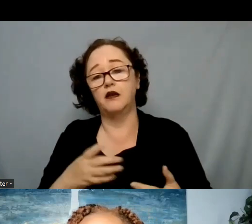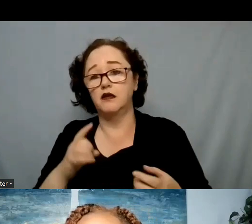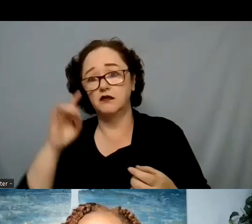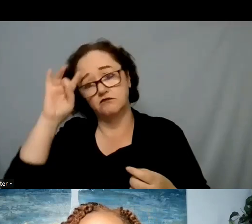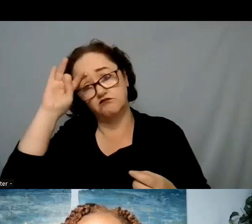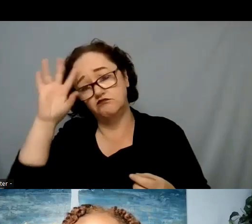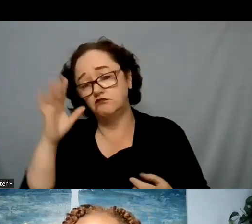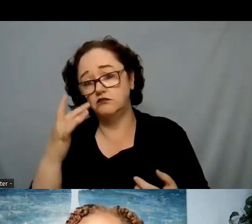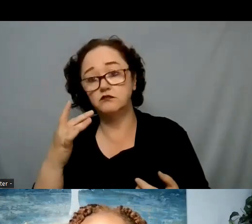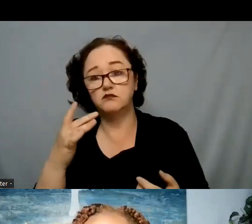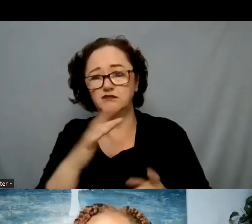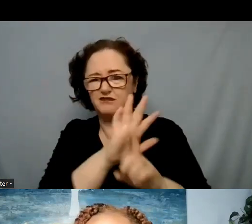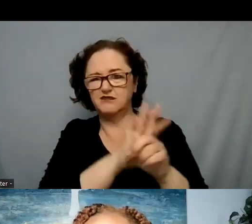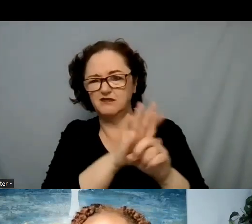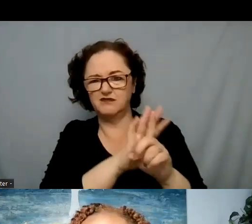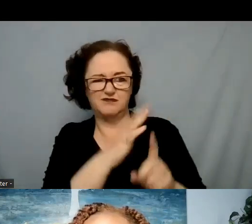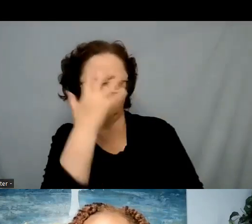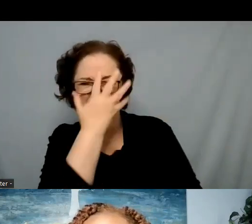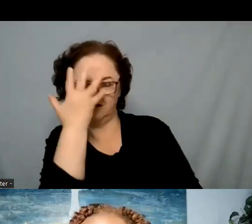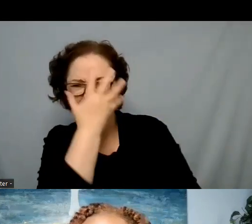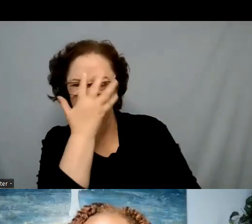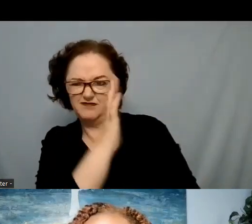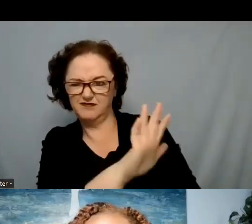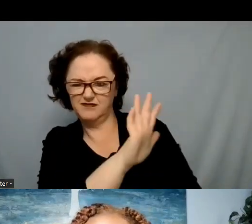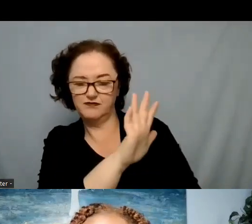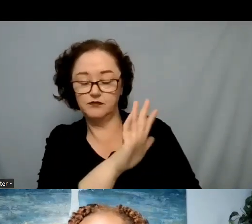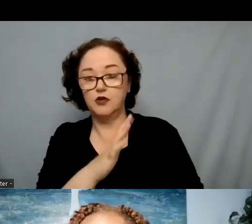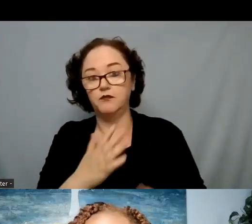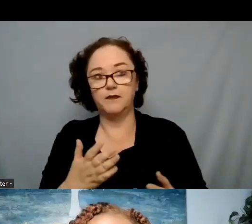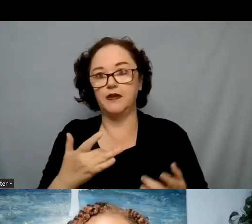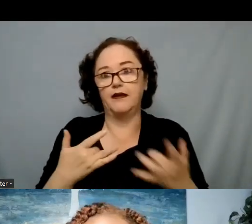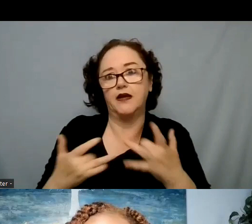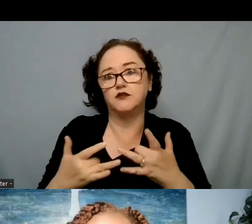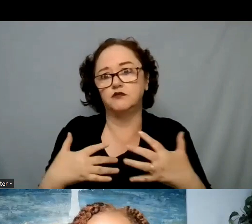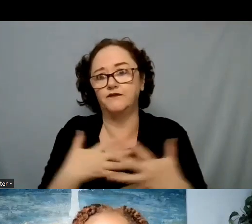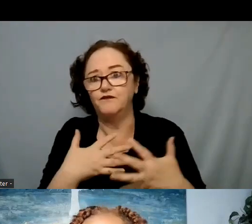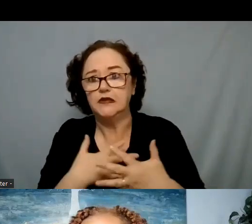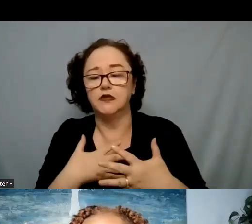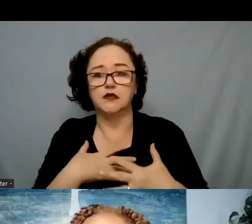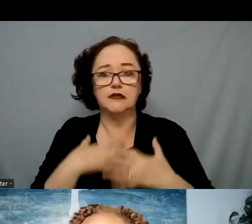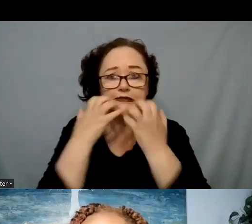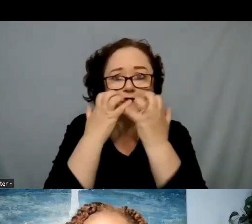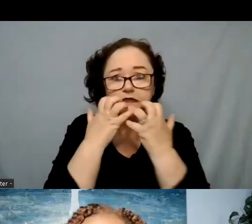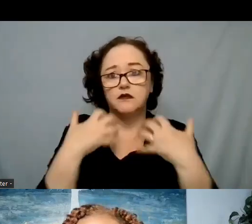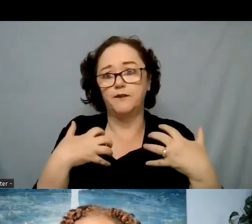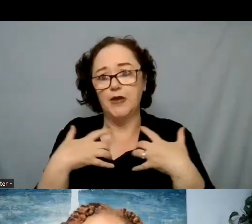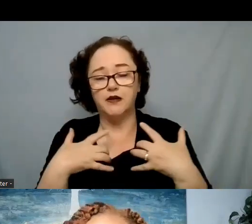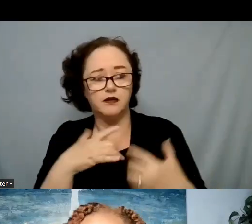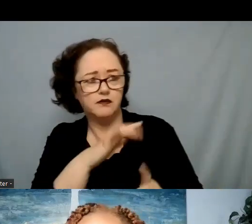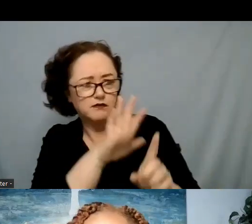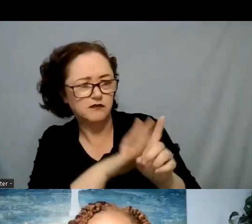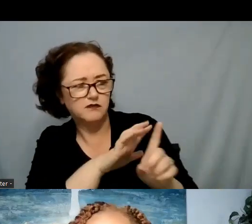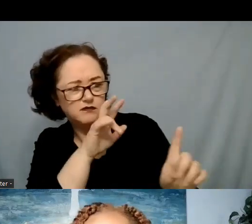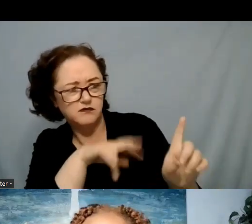you could also see somebody appearing very anxious fearful or panicky sometimes difficulty concentrating